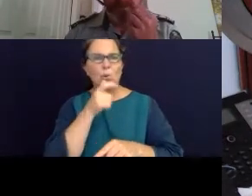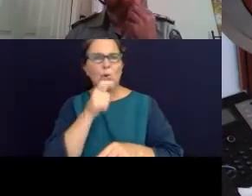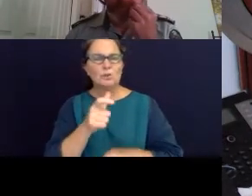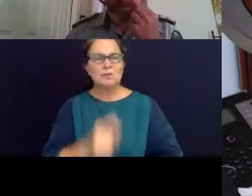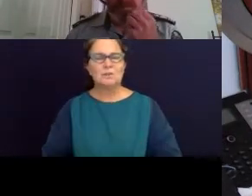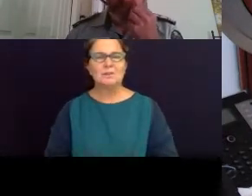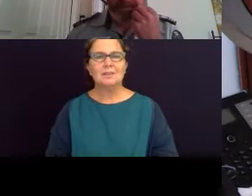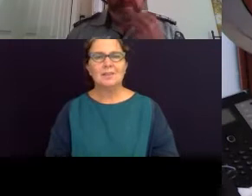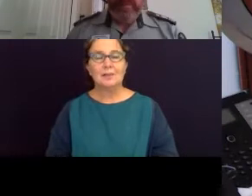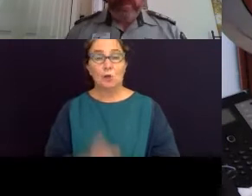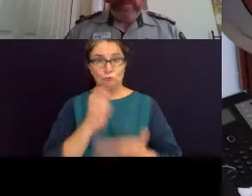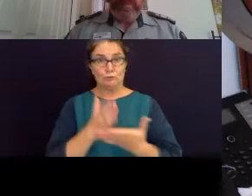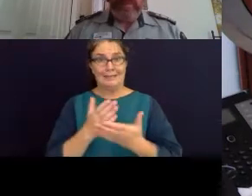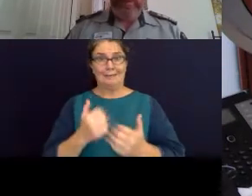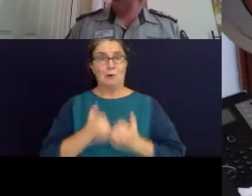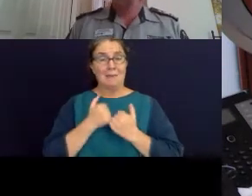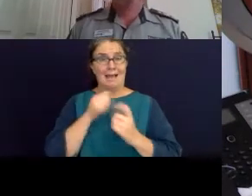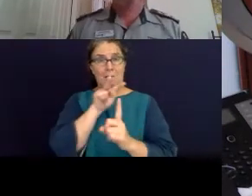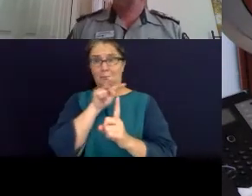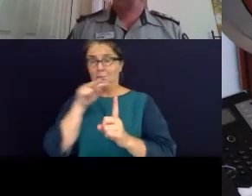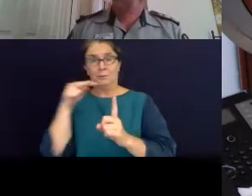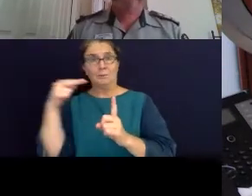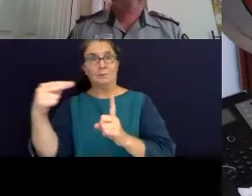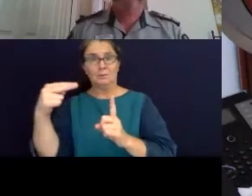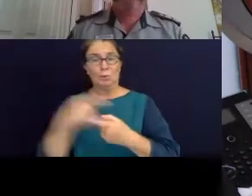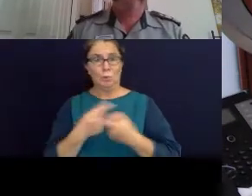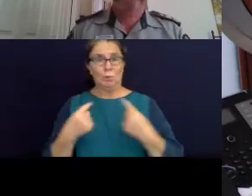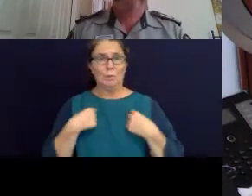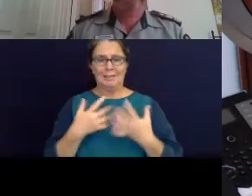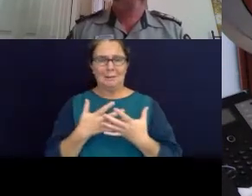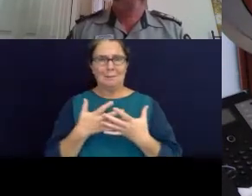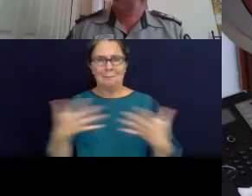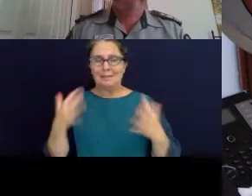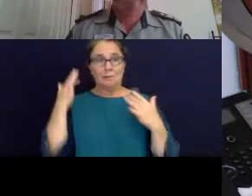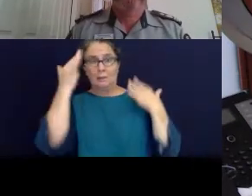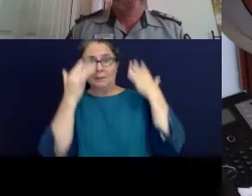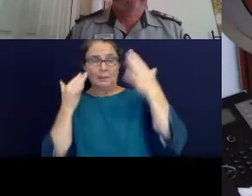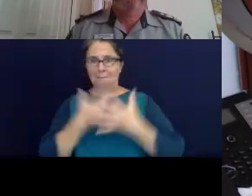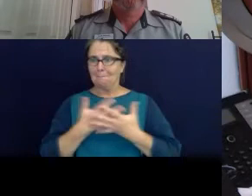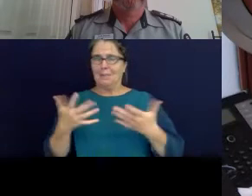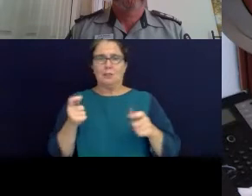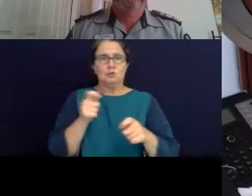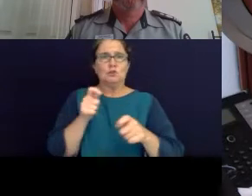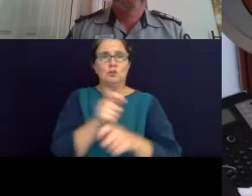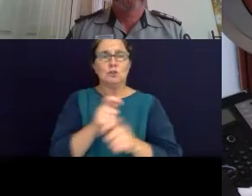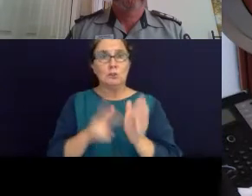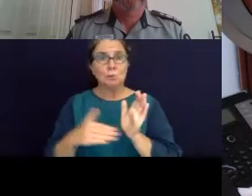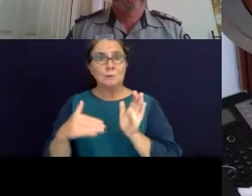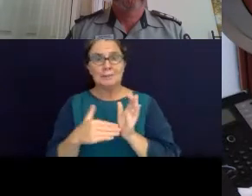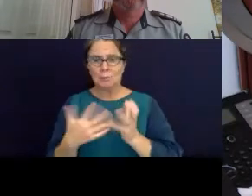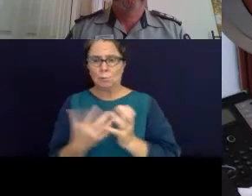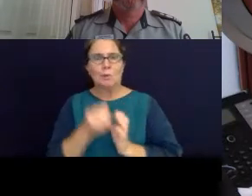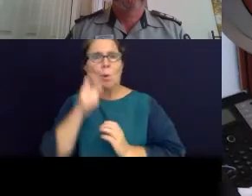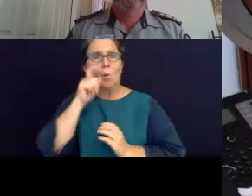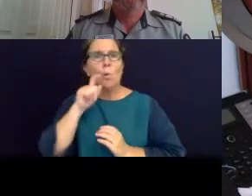from our point of view here in Aotearoa. We're going through major thinking and changes relating to water, to wai tapu,